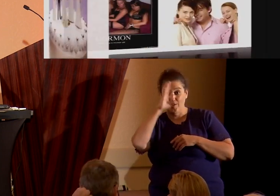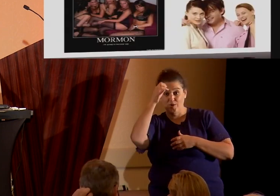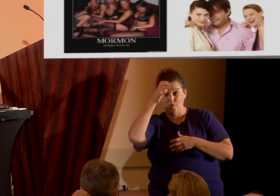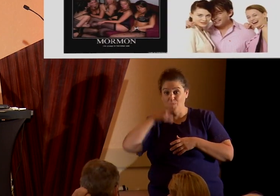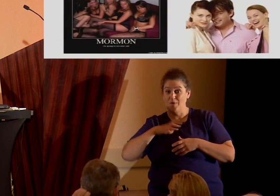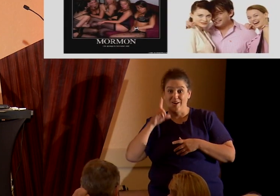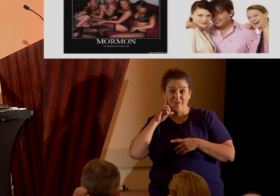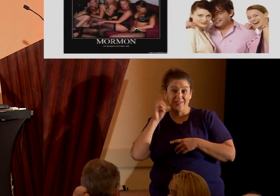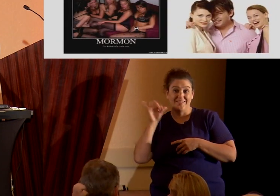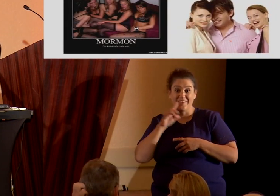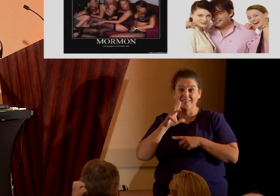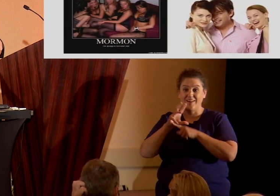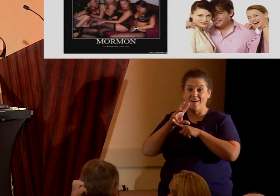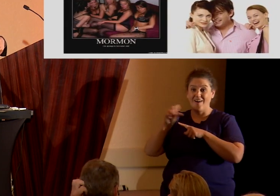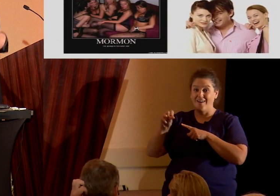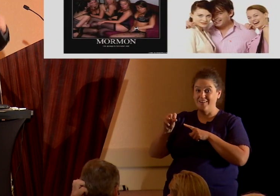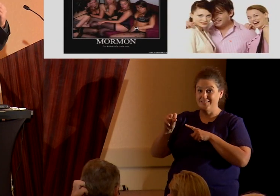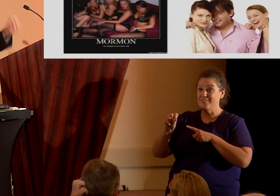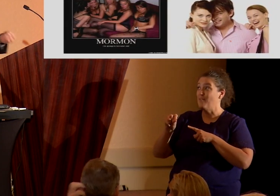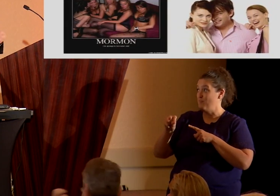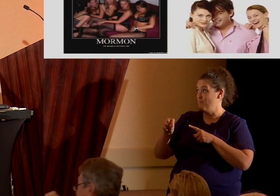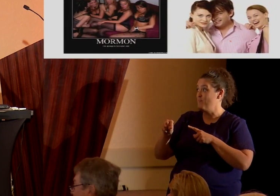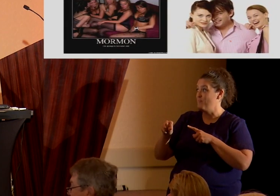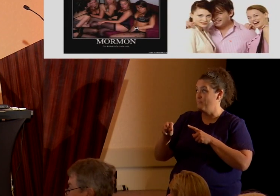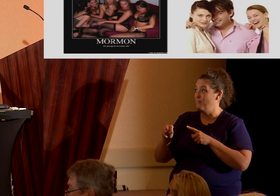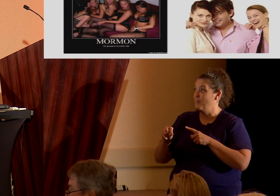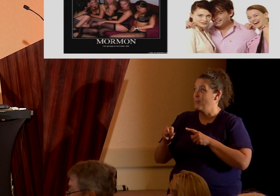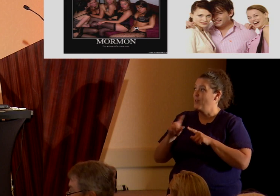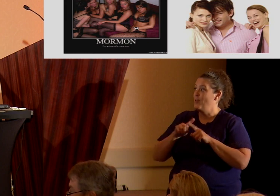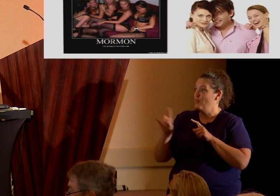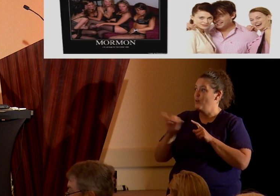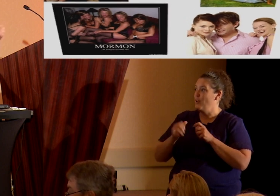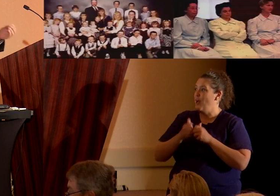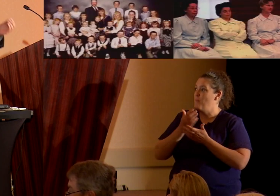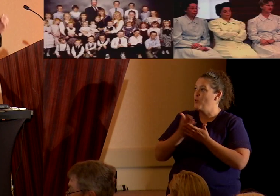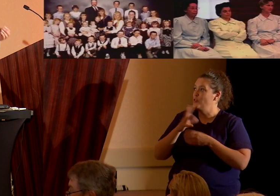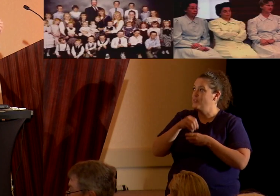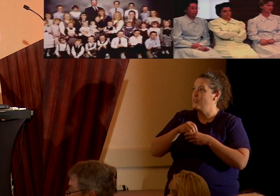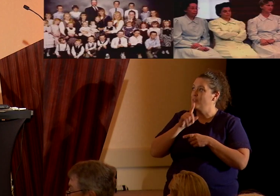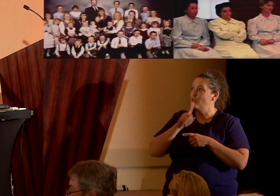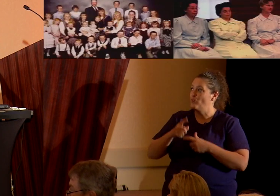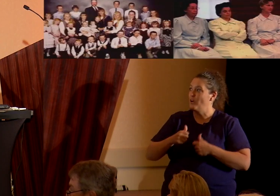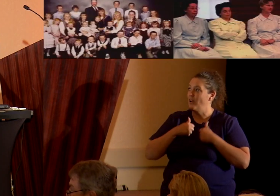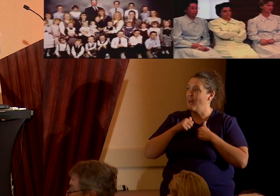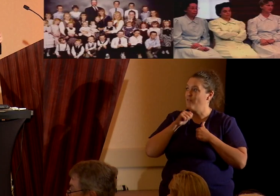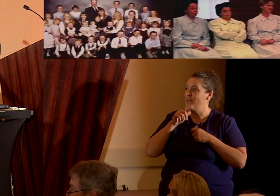polygamy sounds like it's an awesome deal. Like most things in real life, it isn't quite working out so pretty.